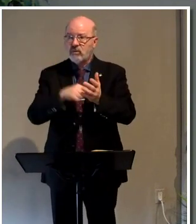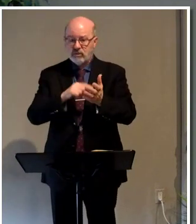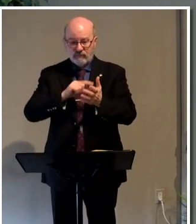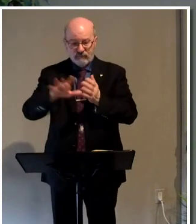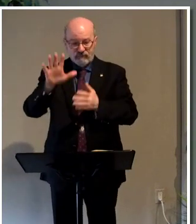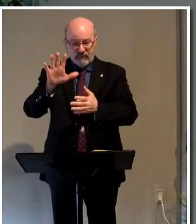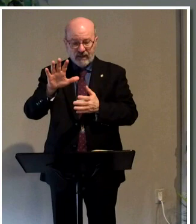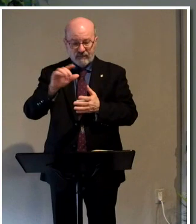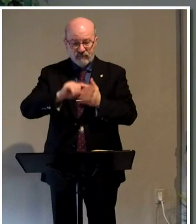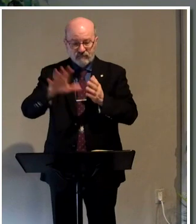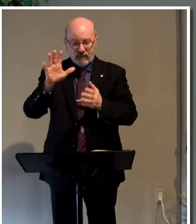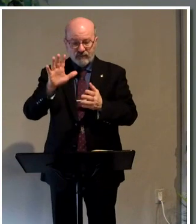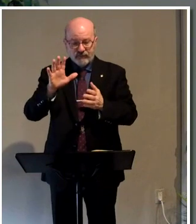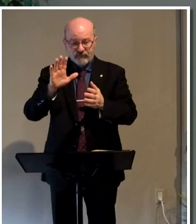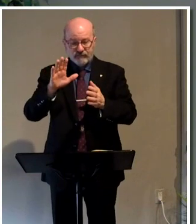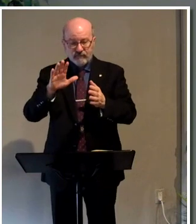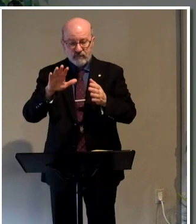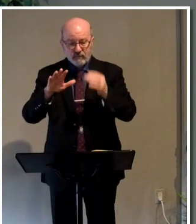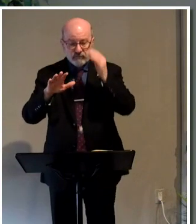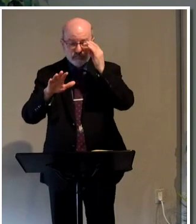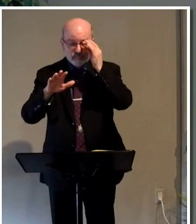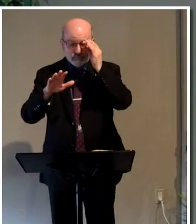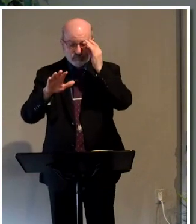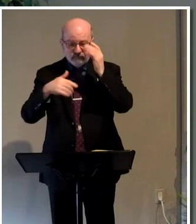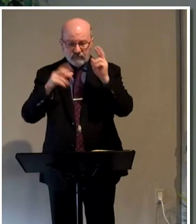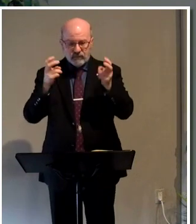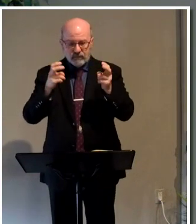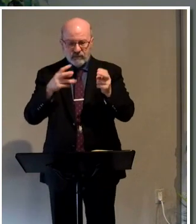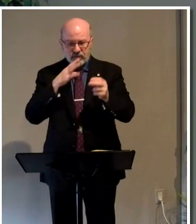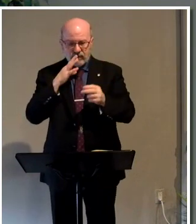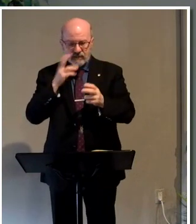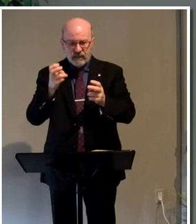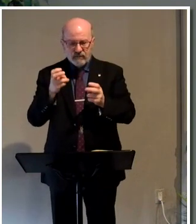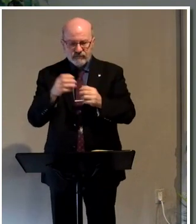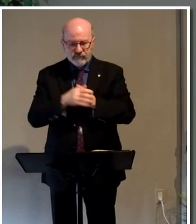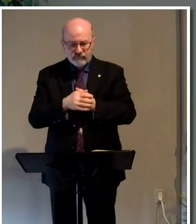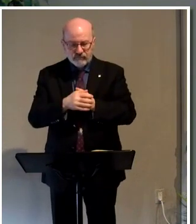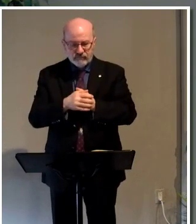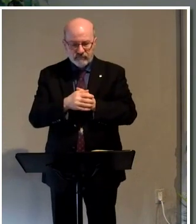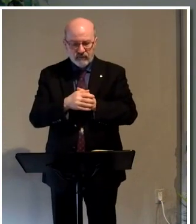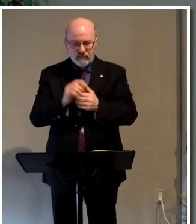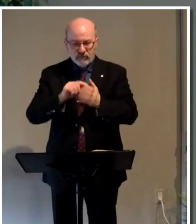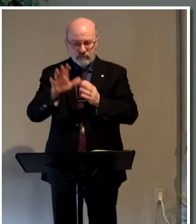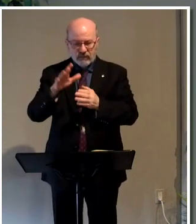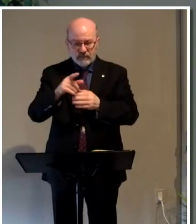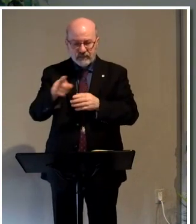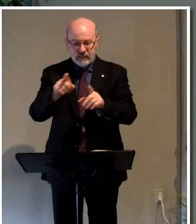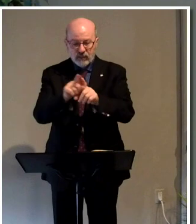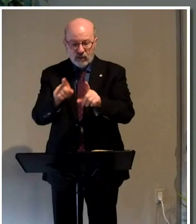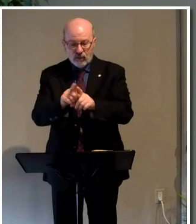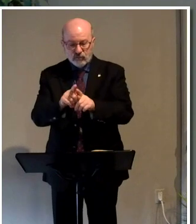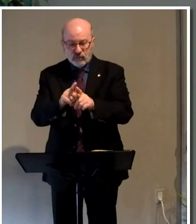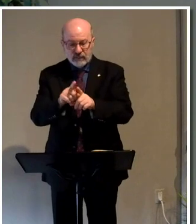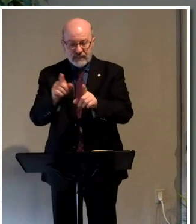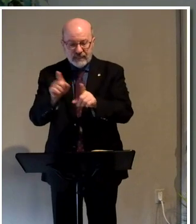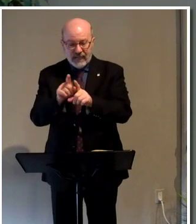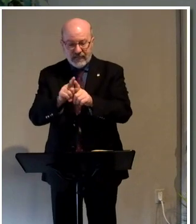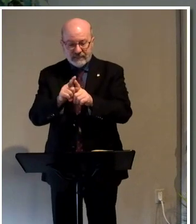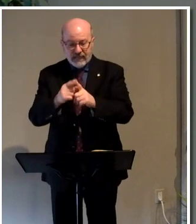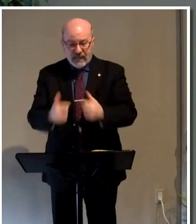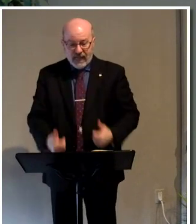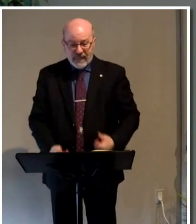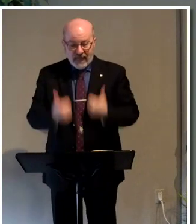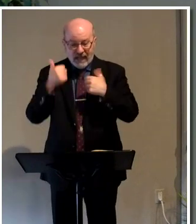five again, because this is how if I'm going to title it, I would title it along these lines. Verse five says, ye also as